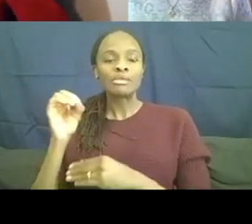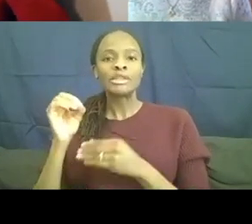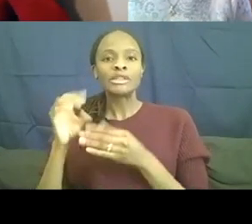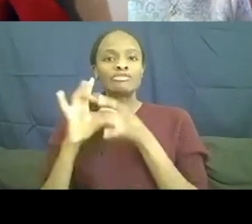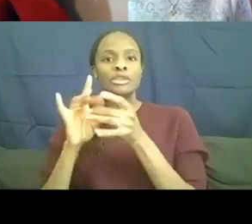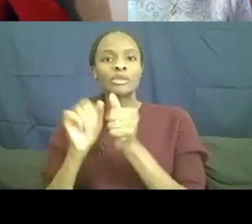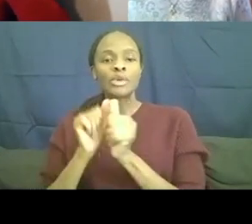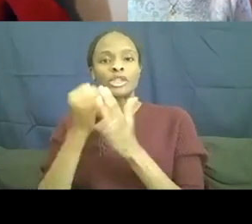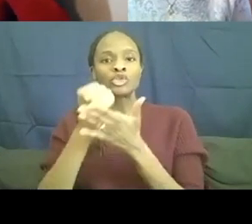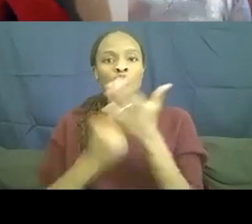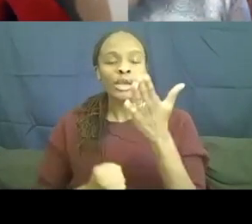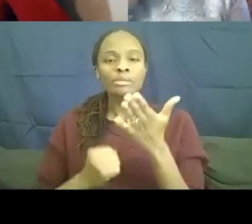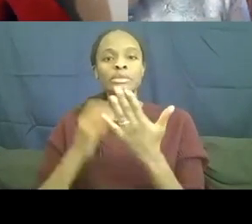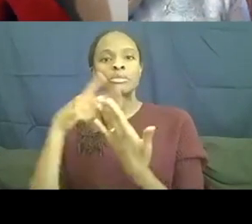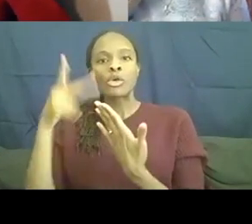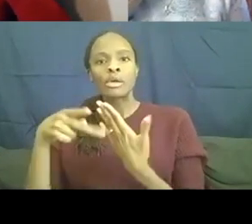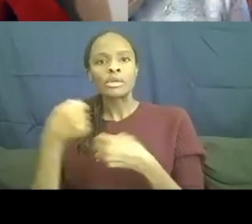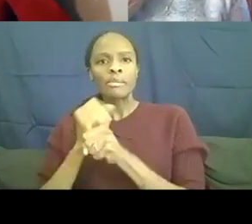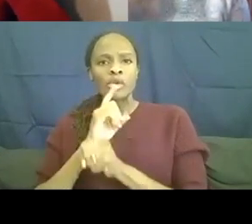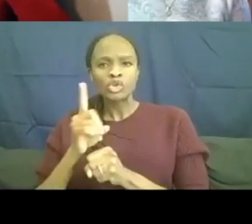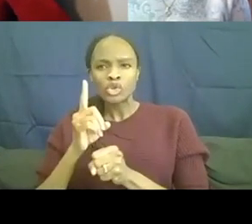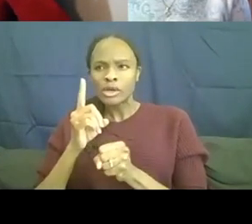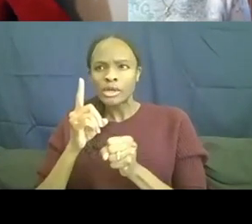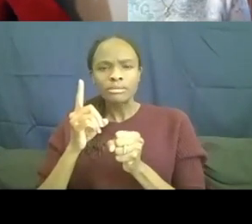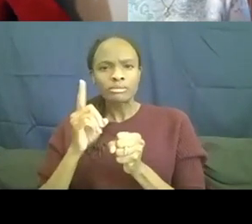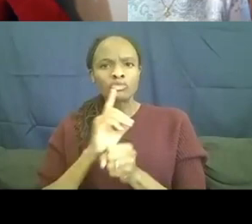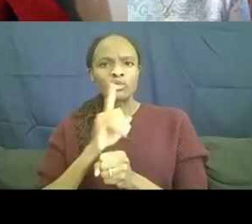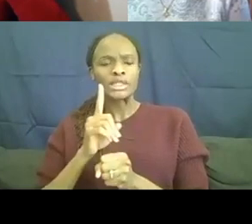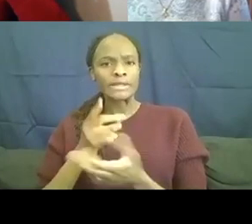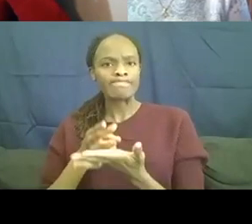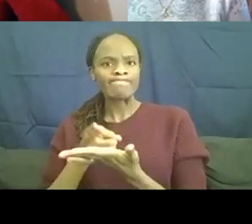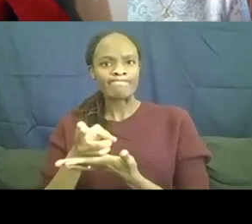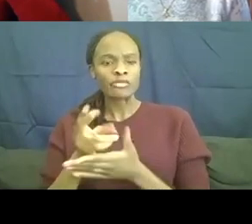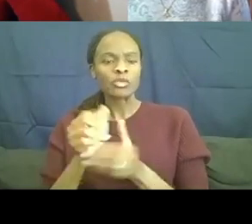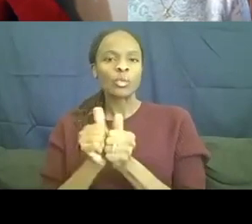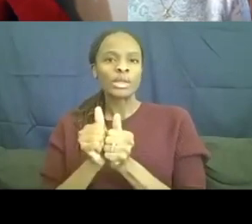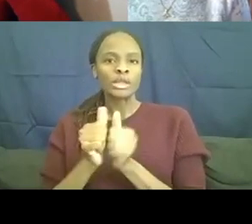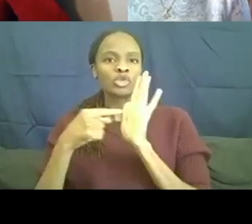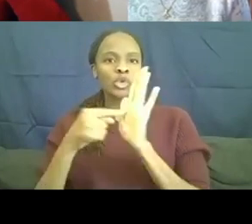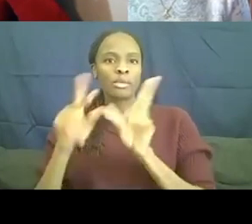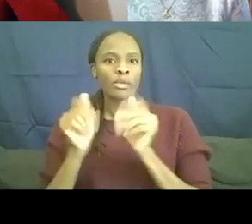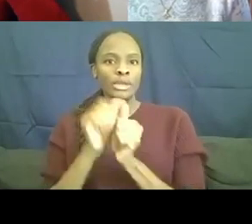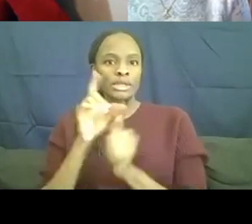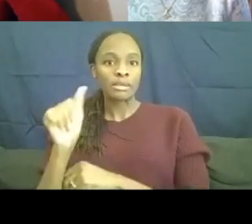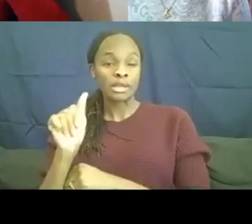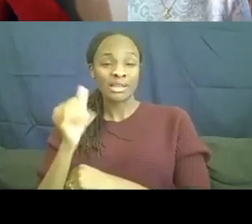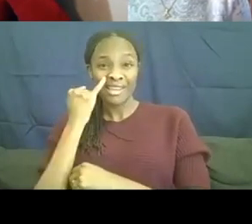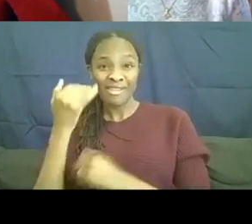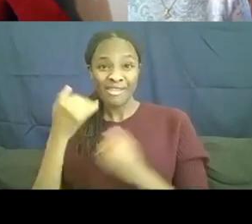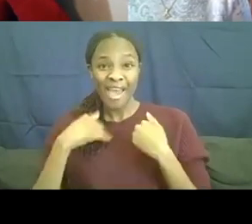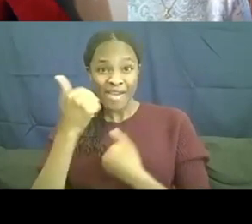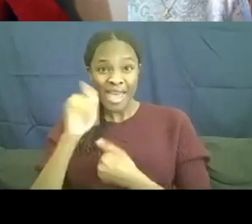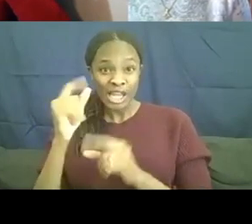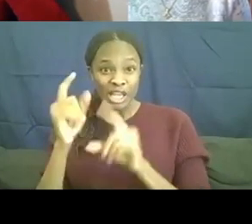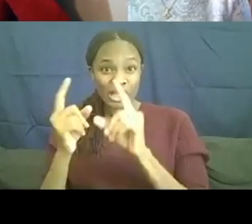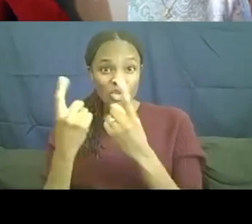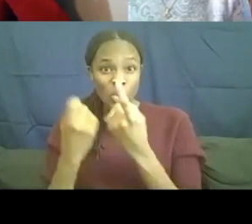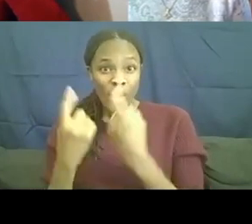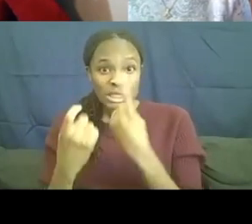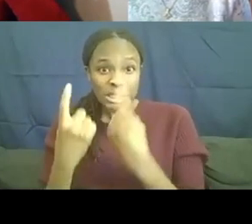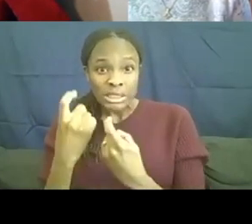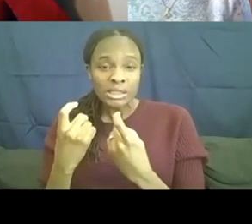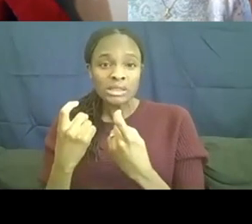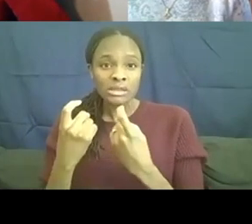make sure it's accurate in its portrayal of people with disabilities. If people have questions as you go along,